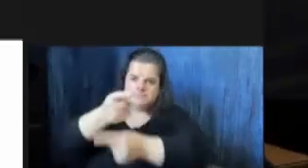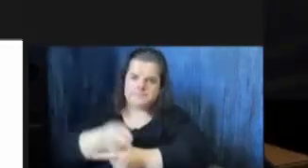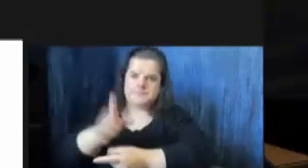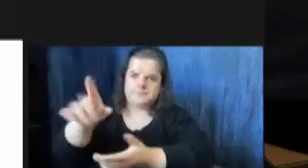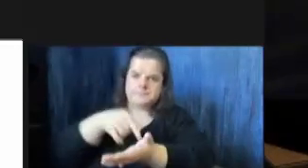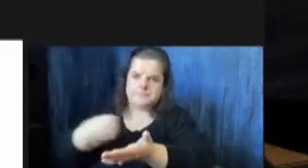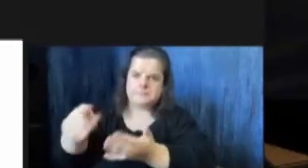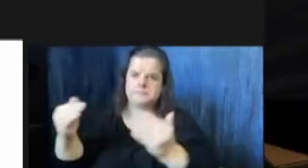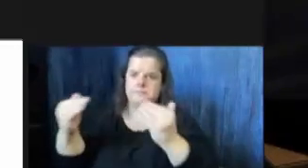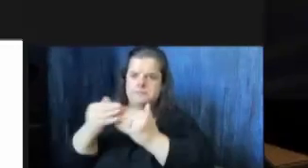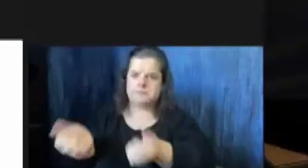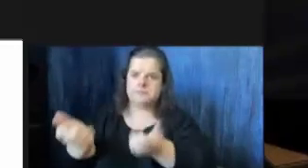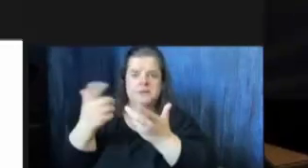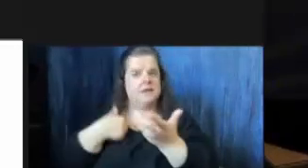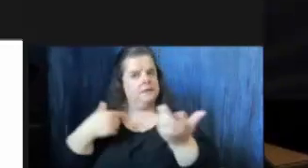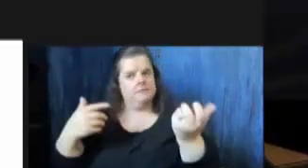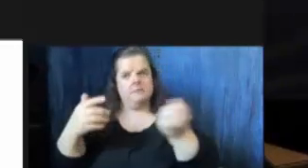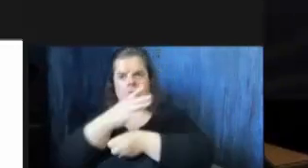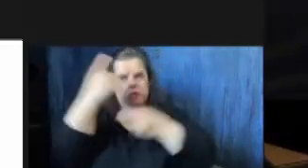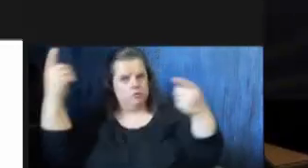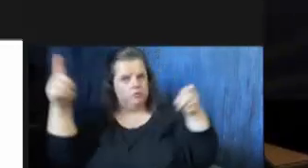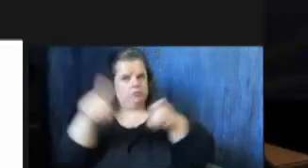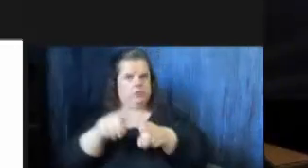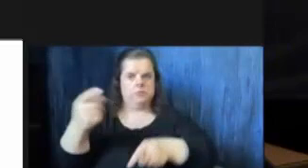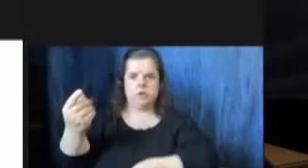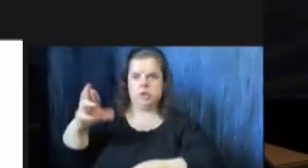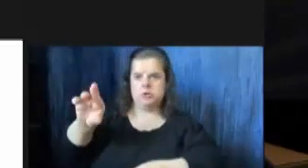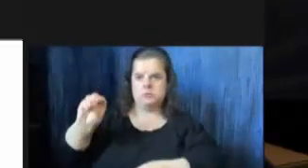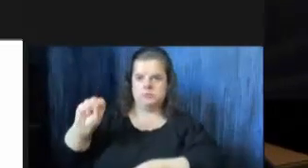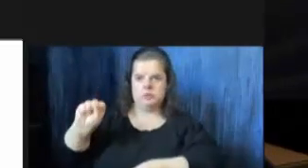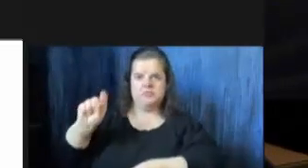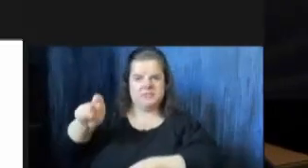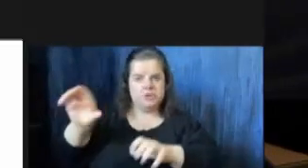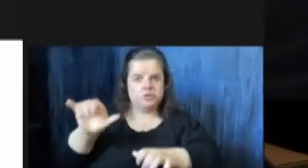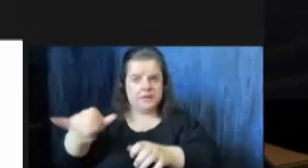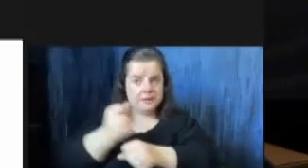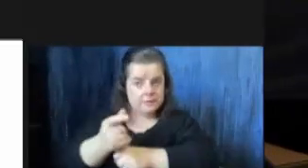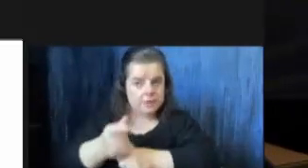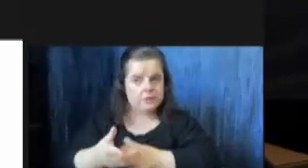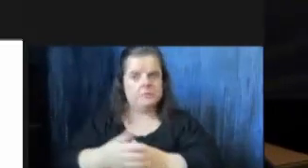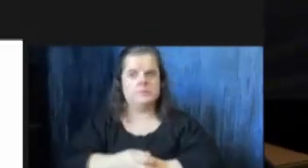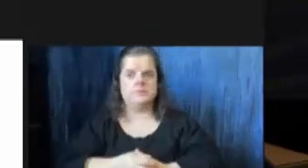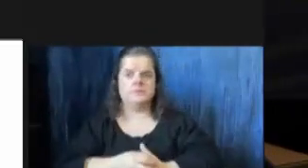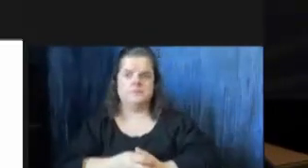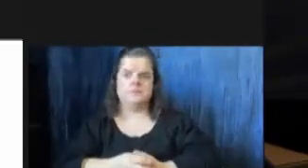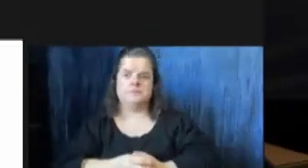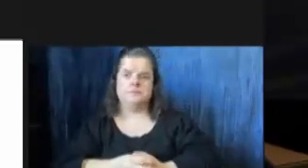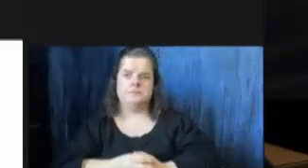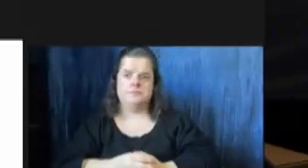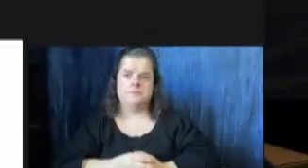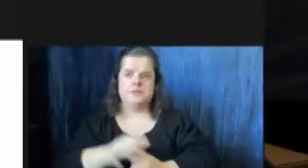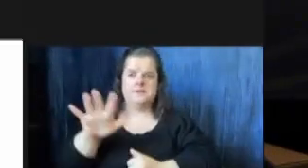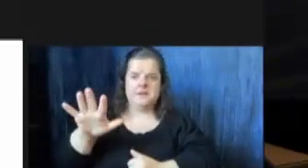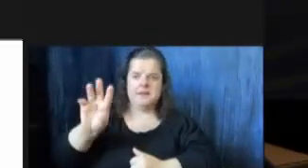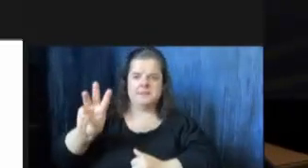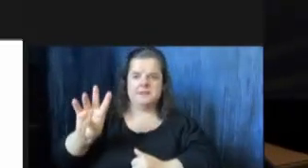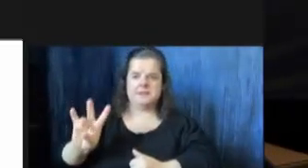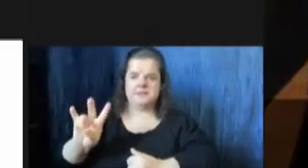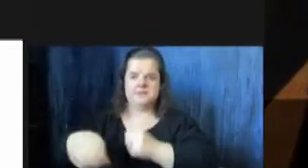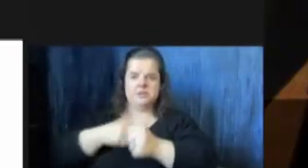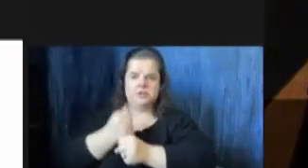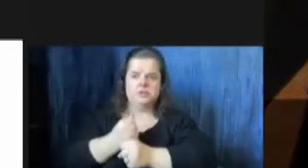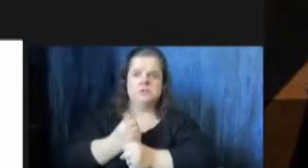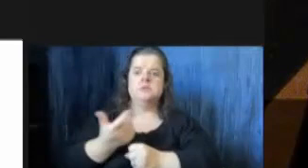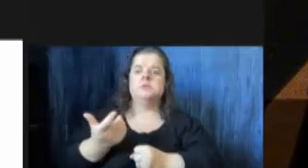something i i'm in full agreement with councilwoman gross we should be doing that regularly we shouldn't have waited five six seven years on that on that note